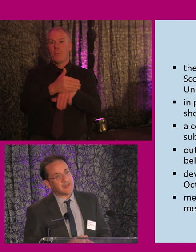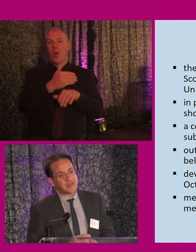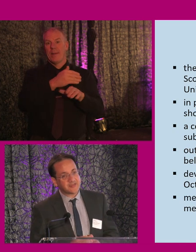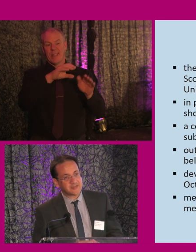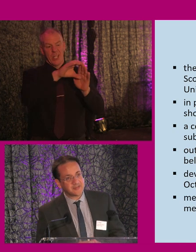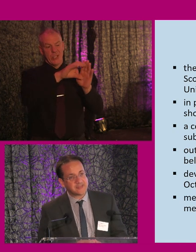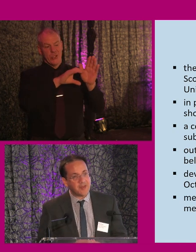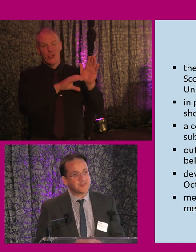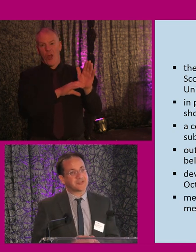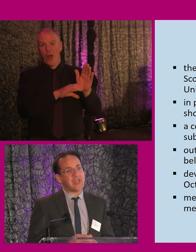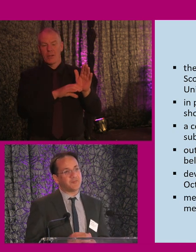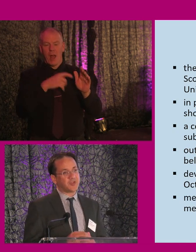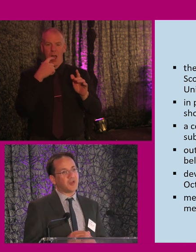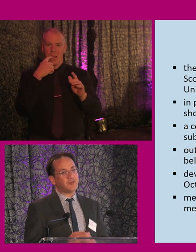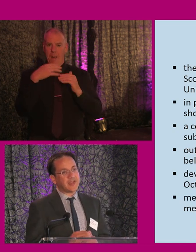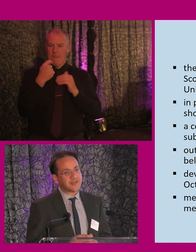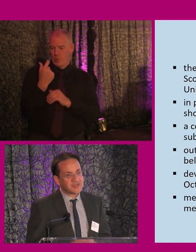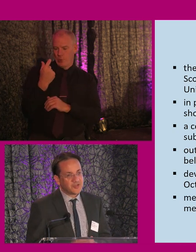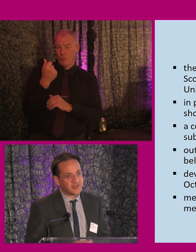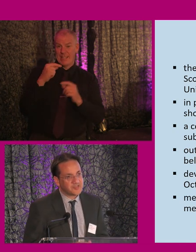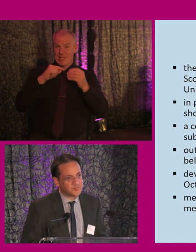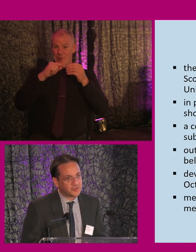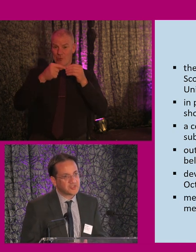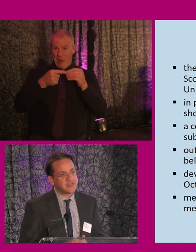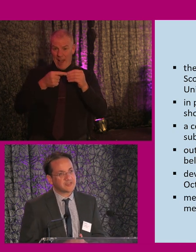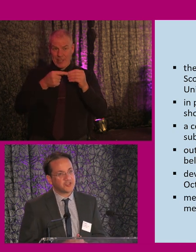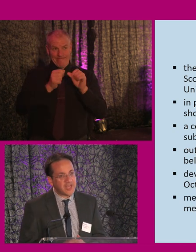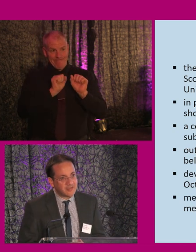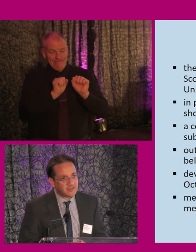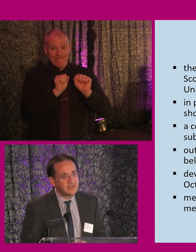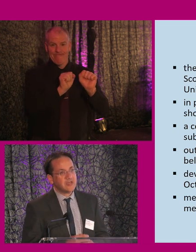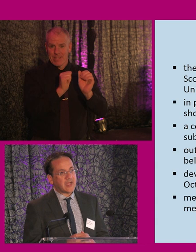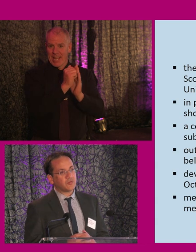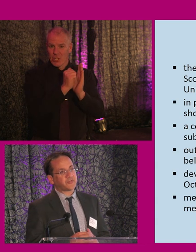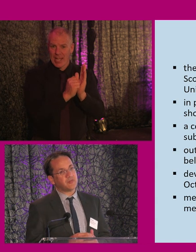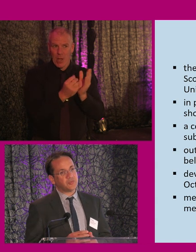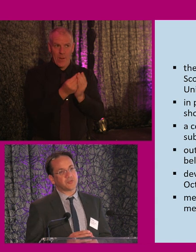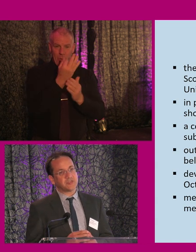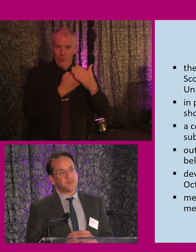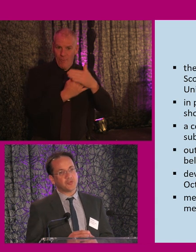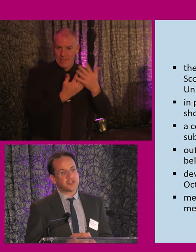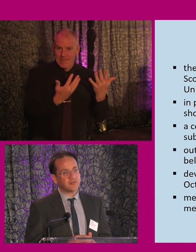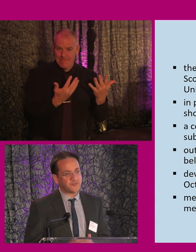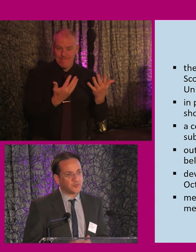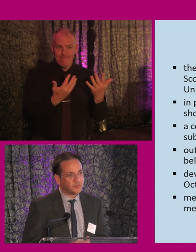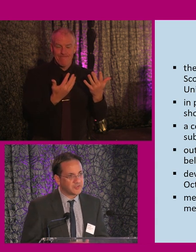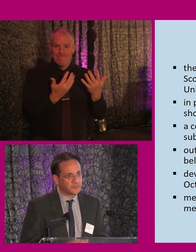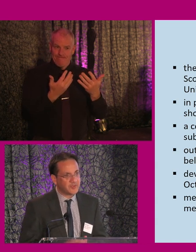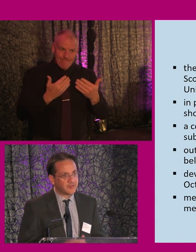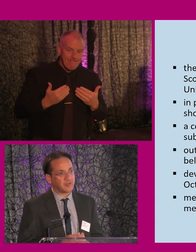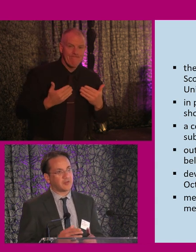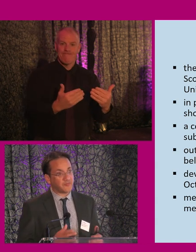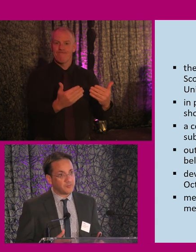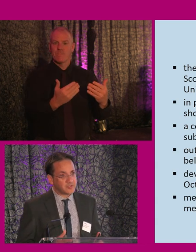like, is our latest attempt to have a go at trying to push this agenda, and also importantly, pushing forward